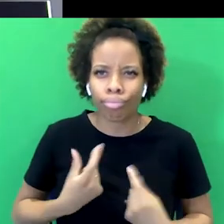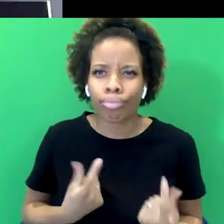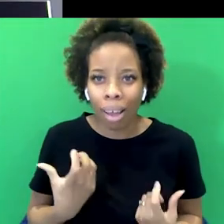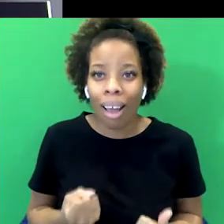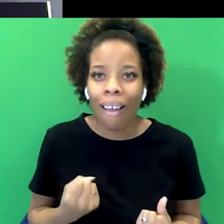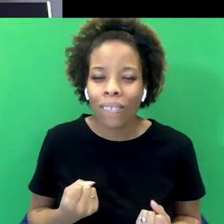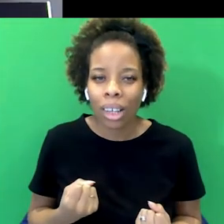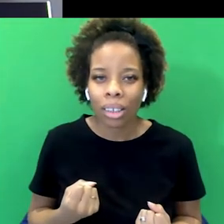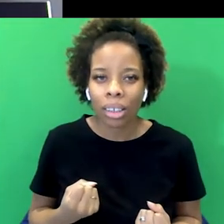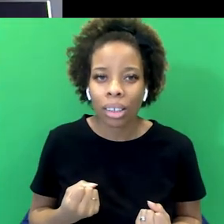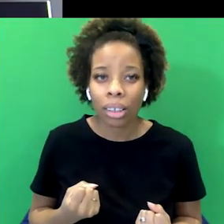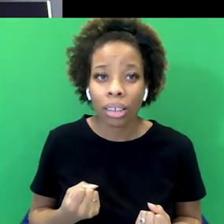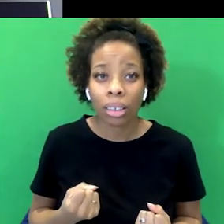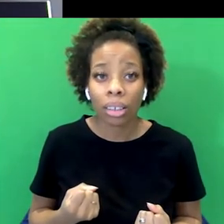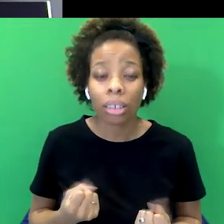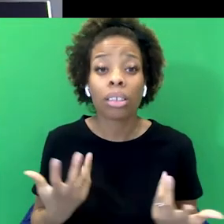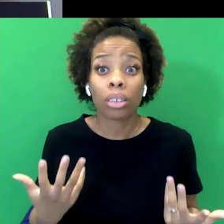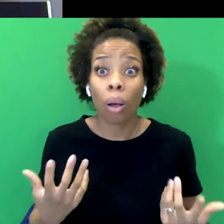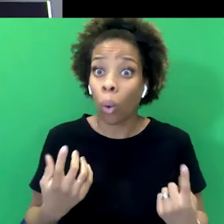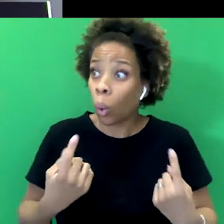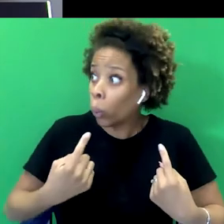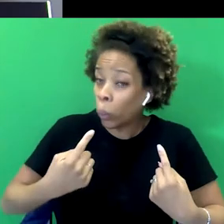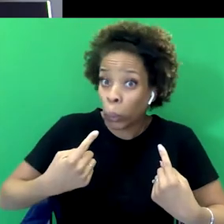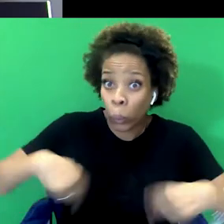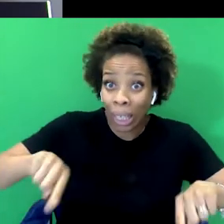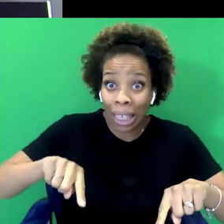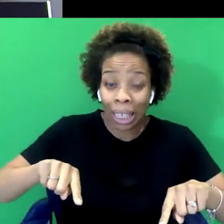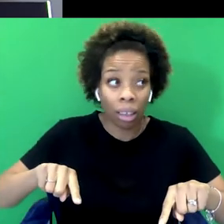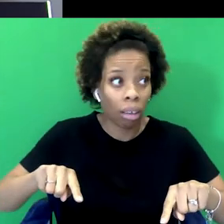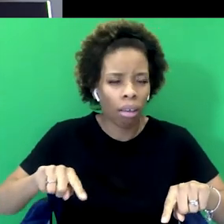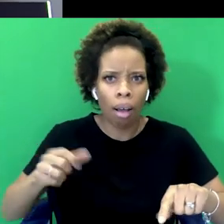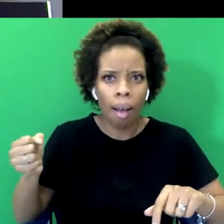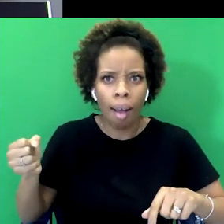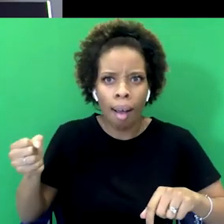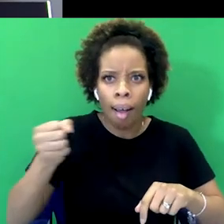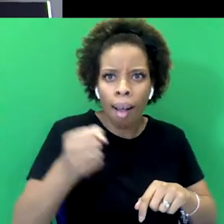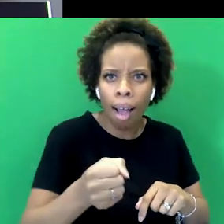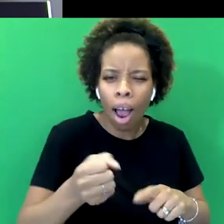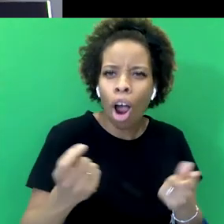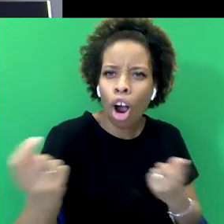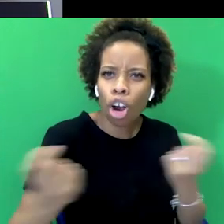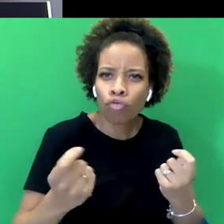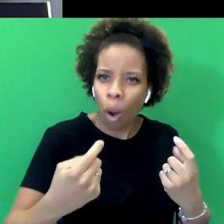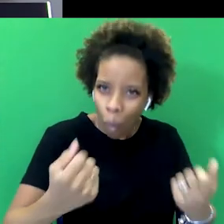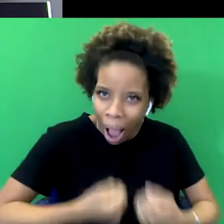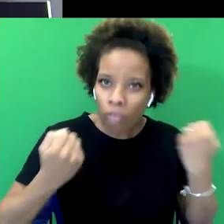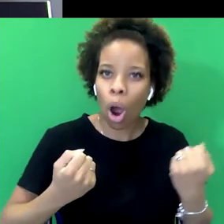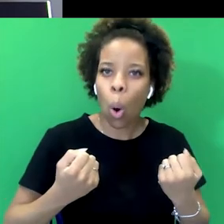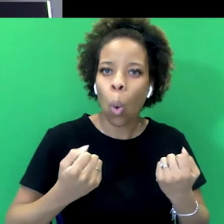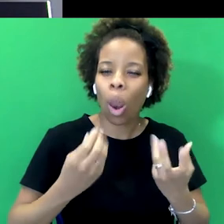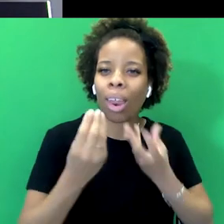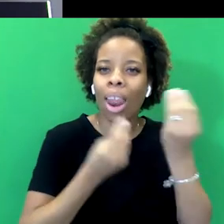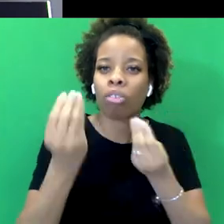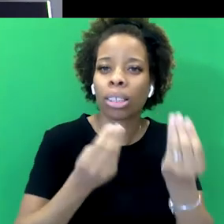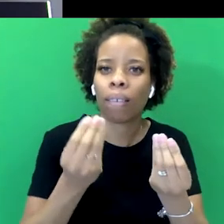people, the colonized in their heads are finally in control of the narrative. And this makes people's heads explode,